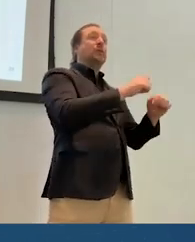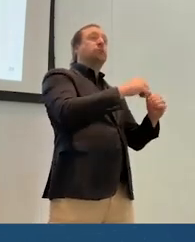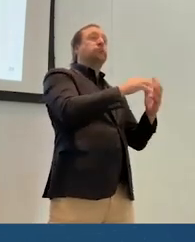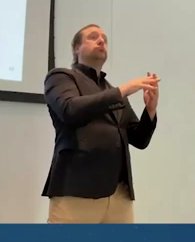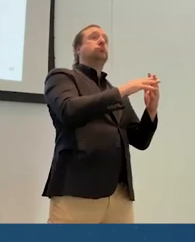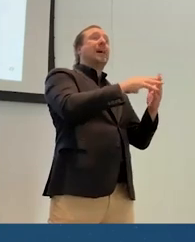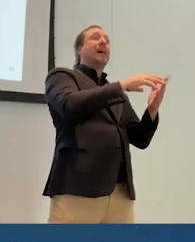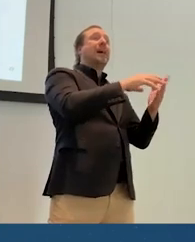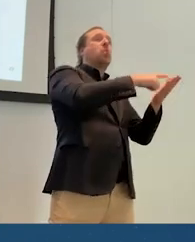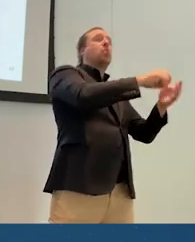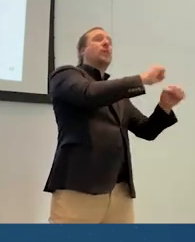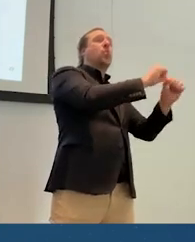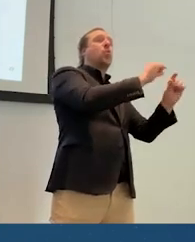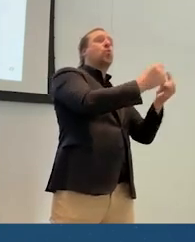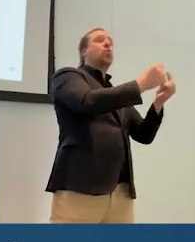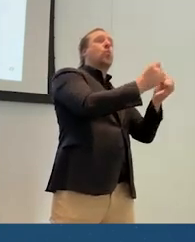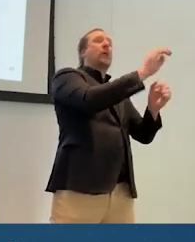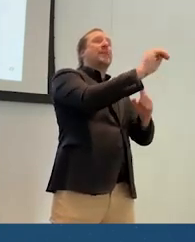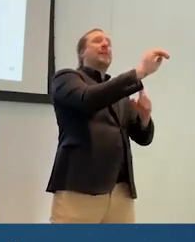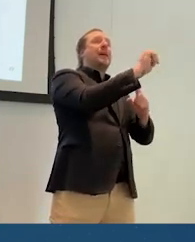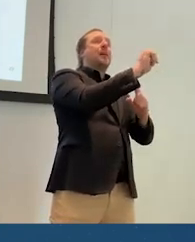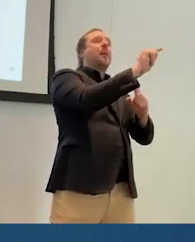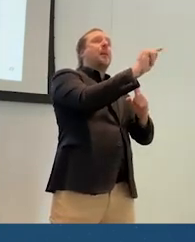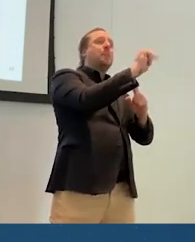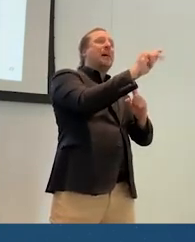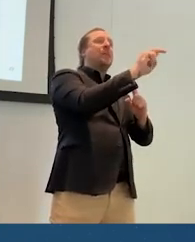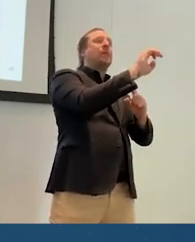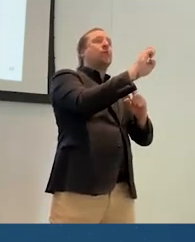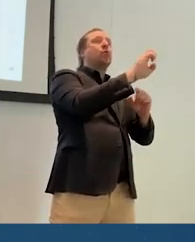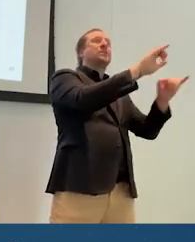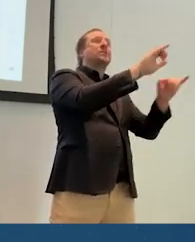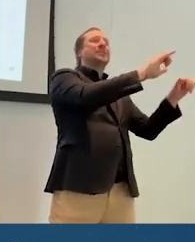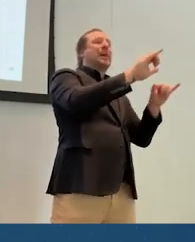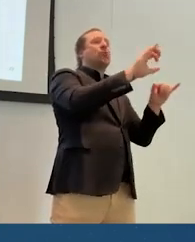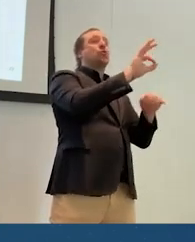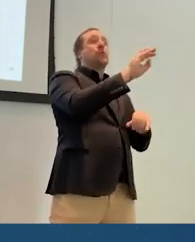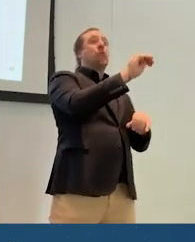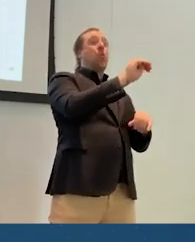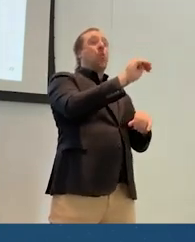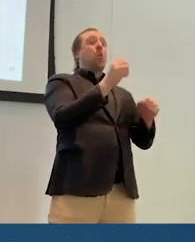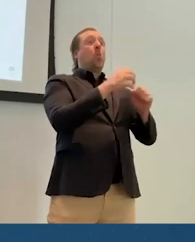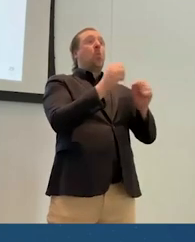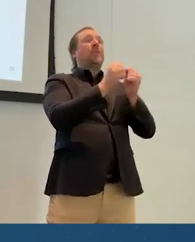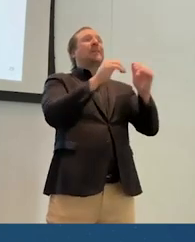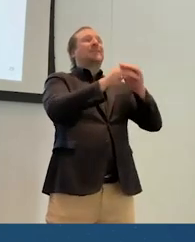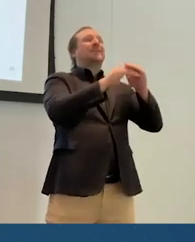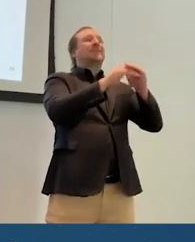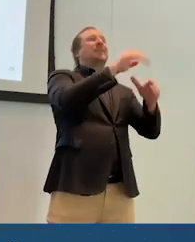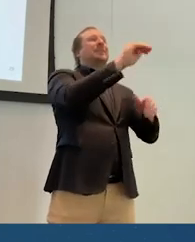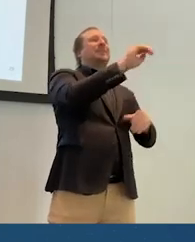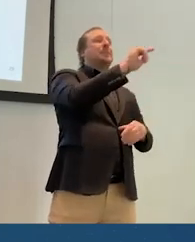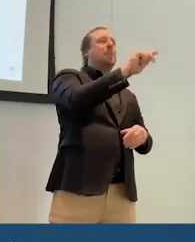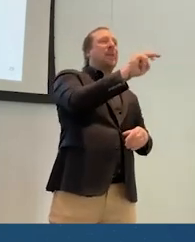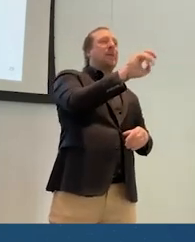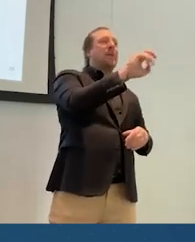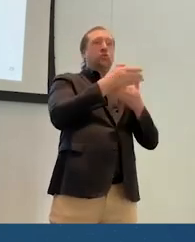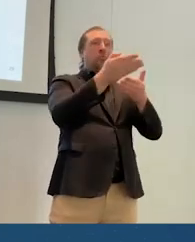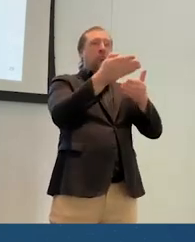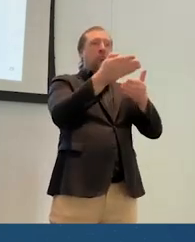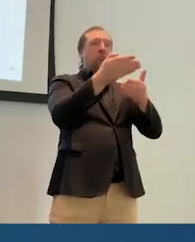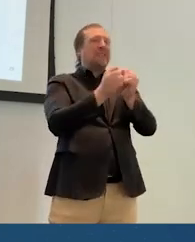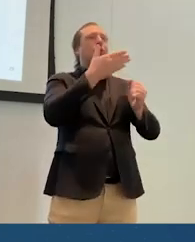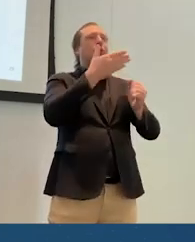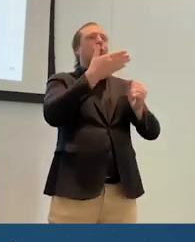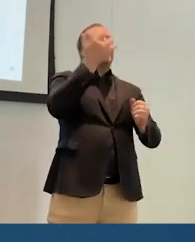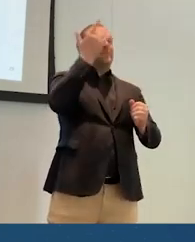working group with the metaverse standards forum on accessibility in the metaverse in order to bring together all the kind of best minds